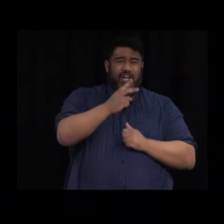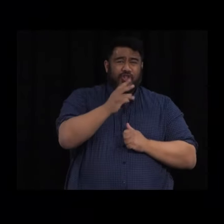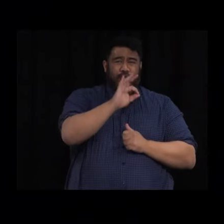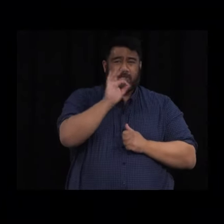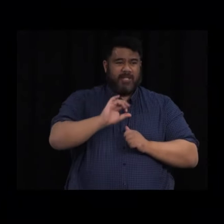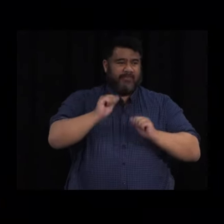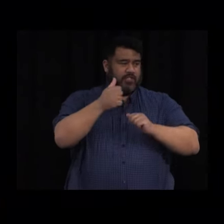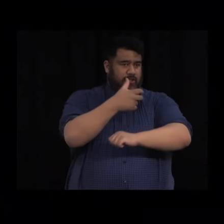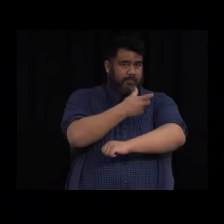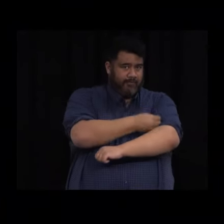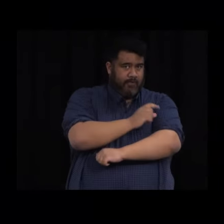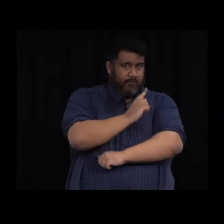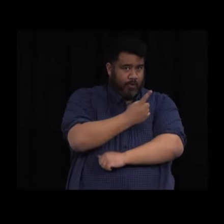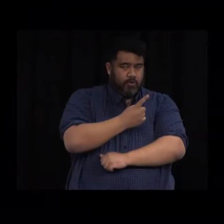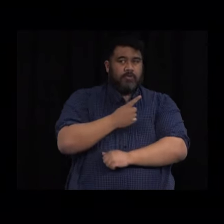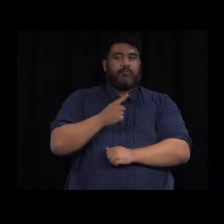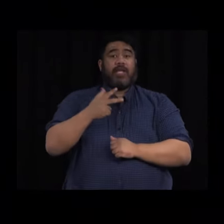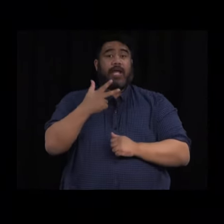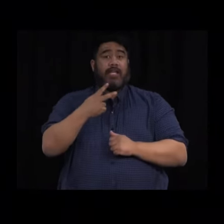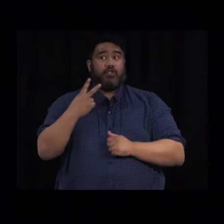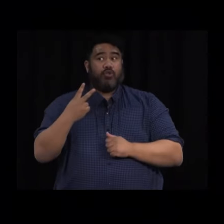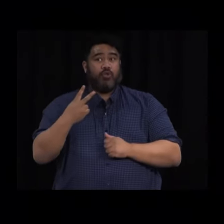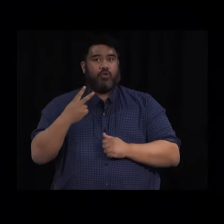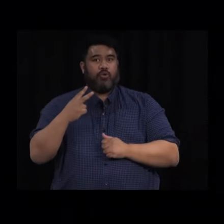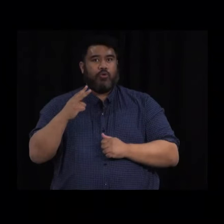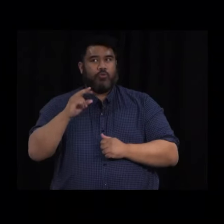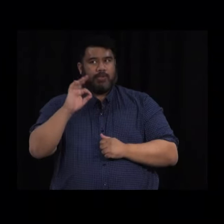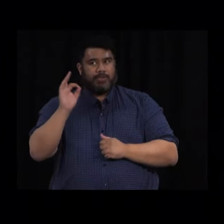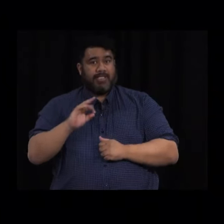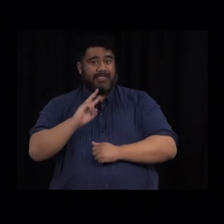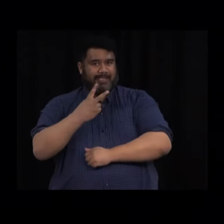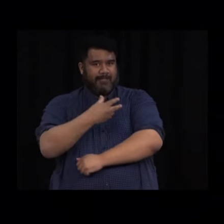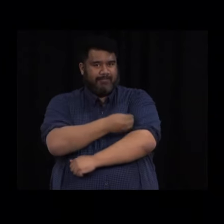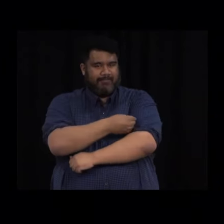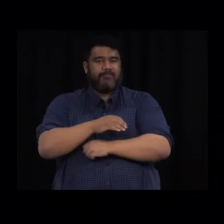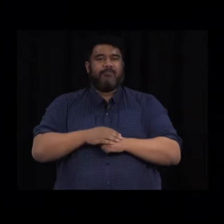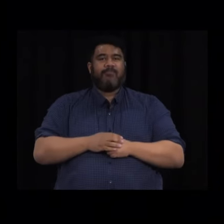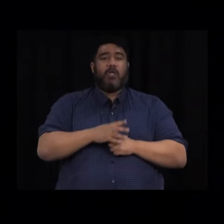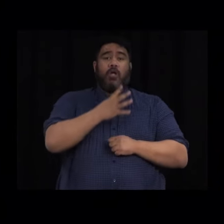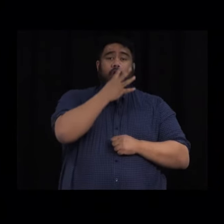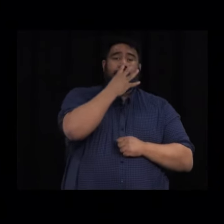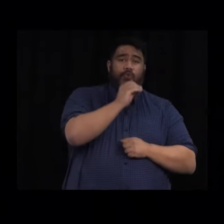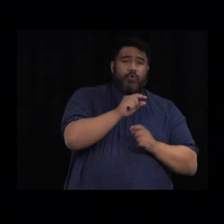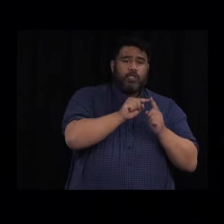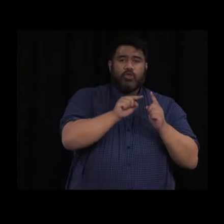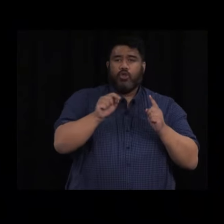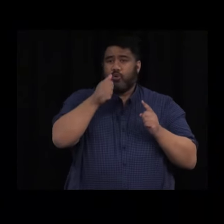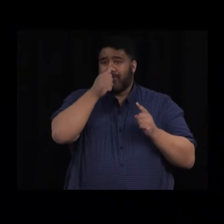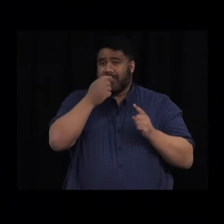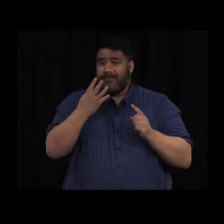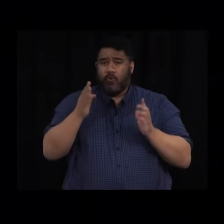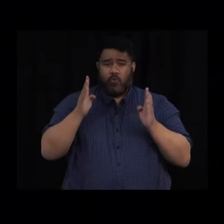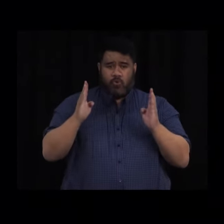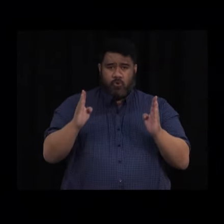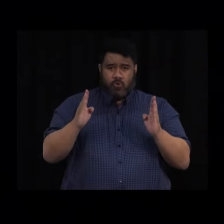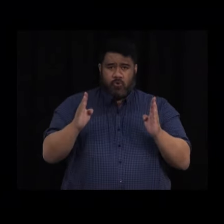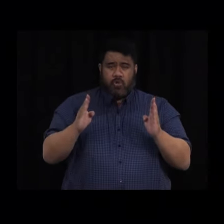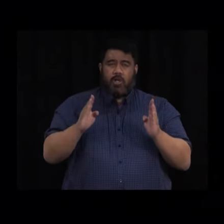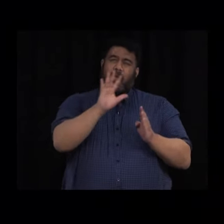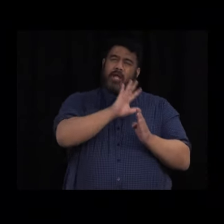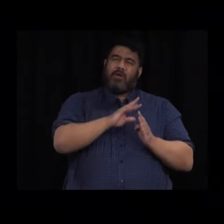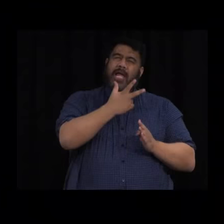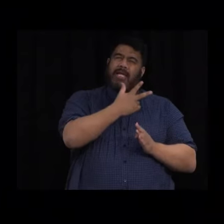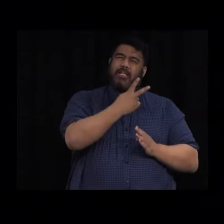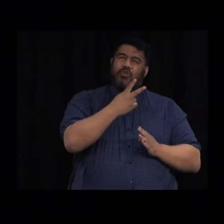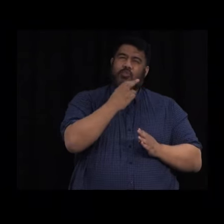82% of them have had their second. For those aged between 40 and 64, the numbers are sitting at 82